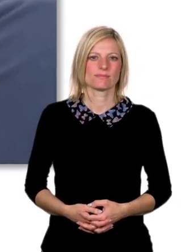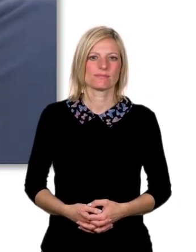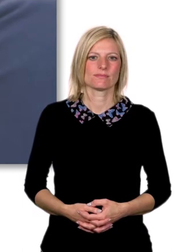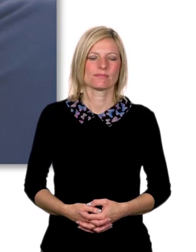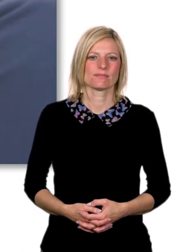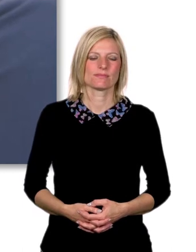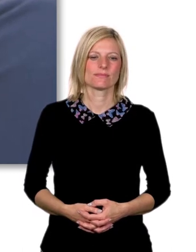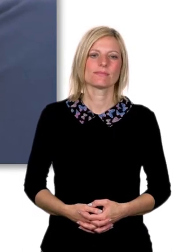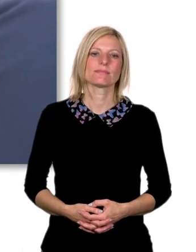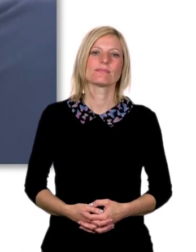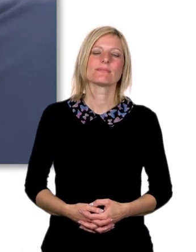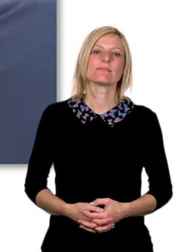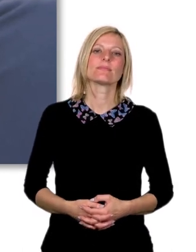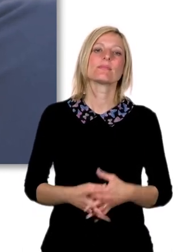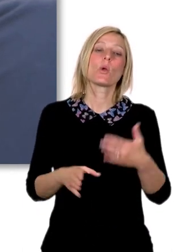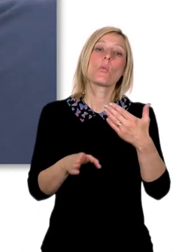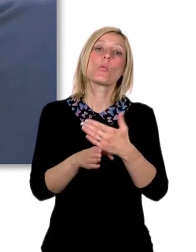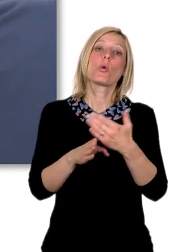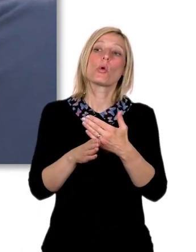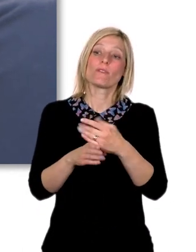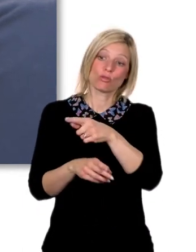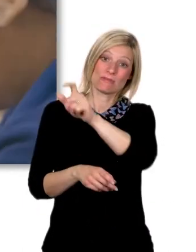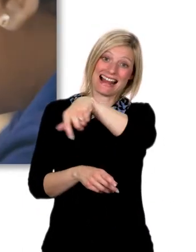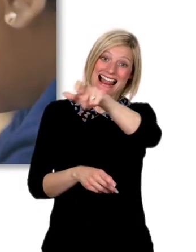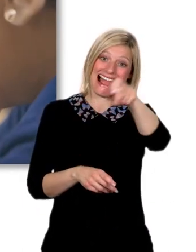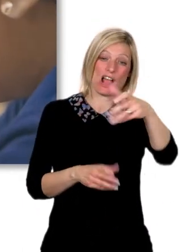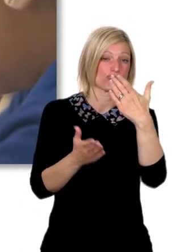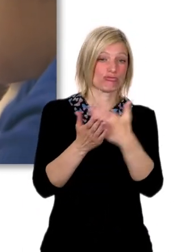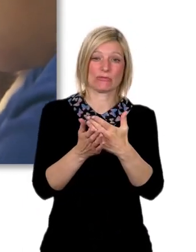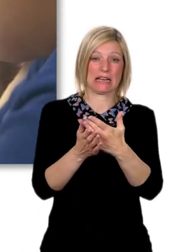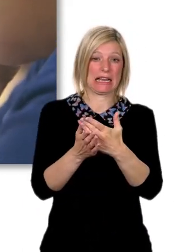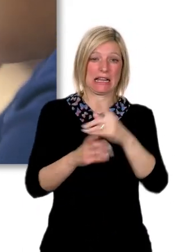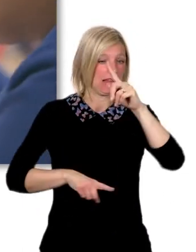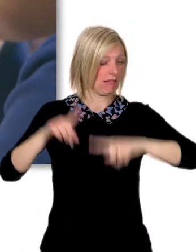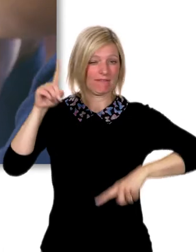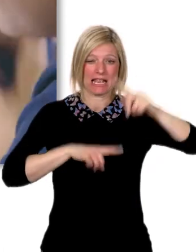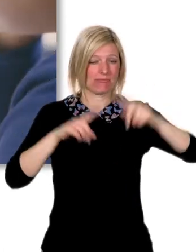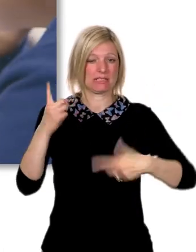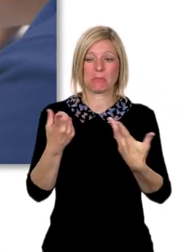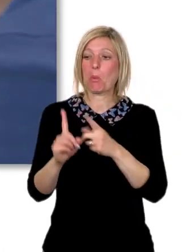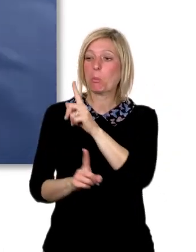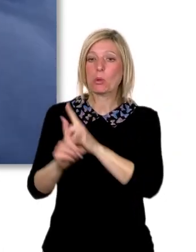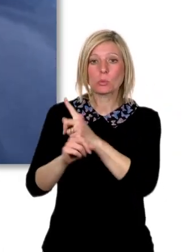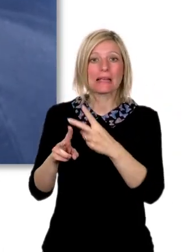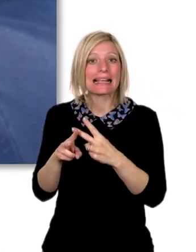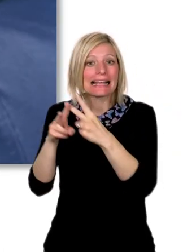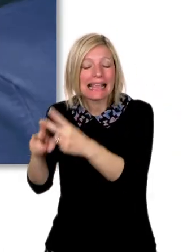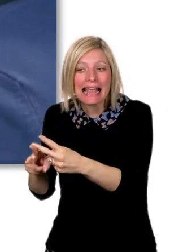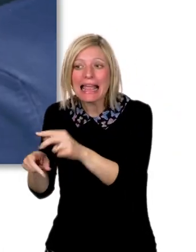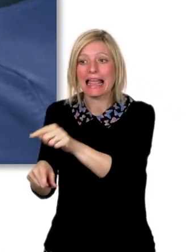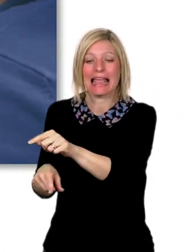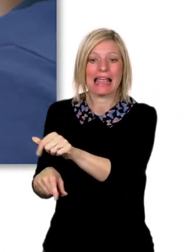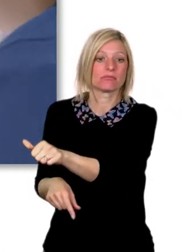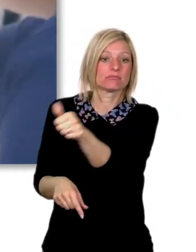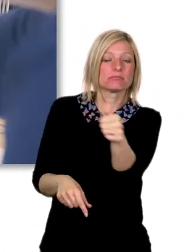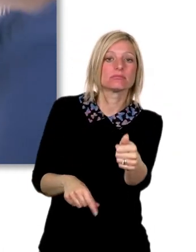The work we do with our client group spans from specialists sort of one-to-one care. We've also got an educational program where